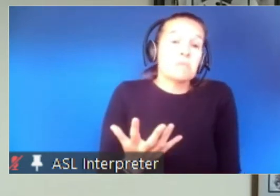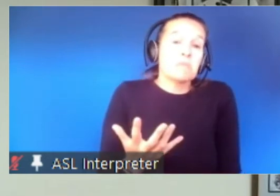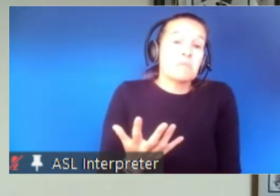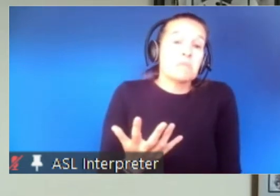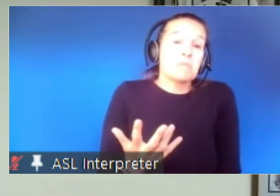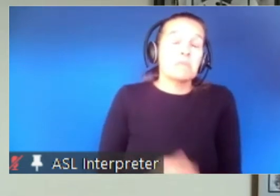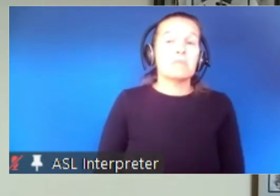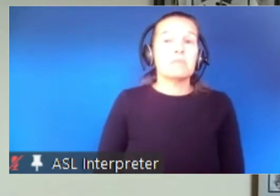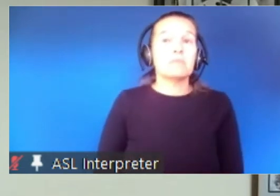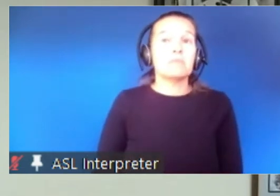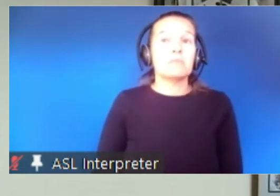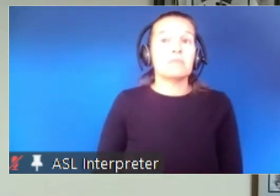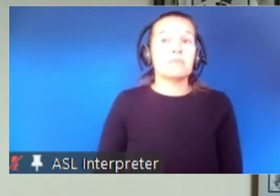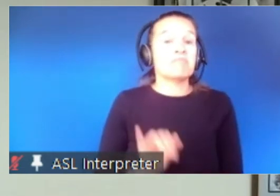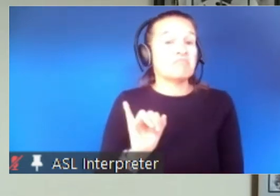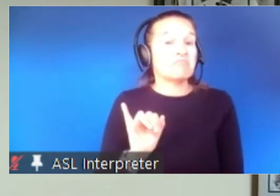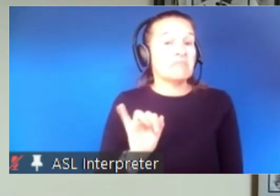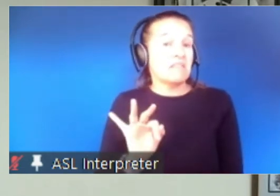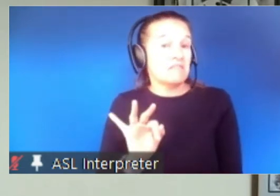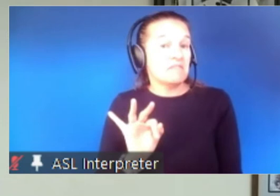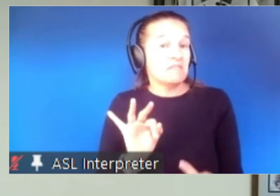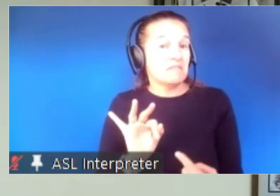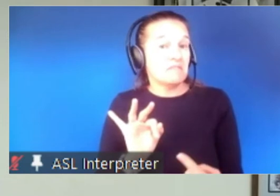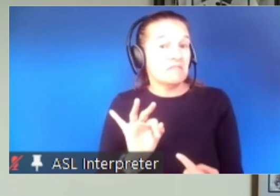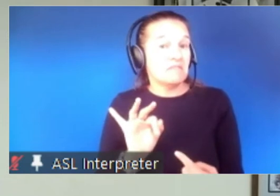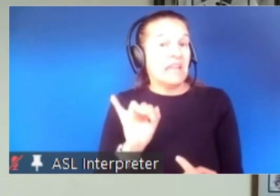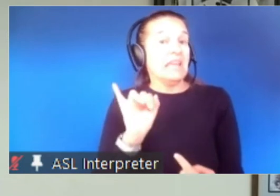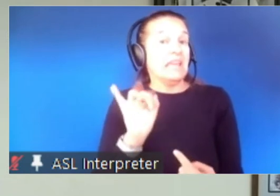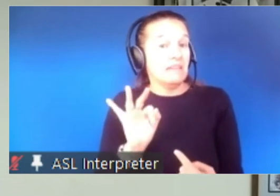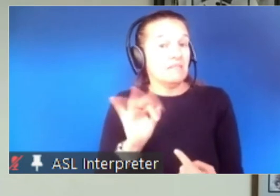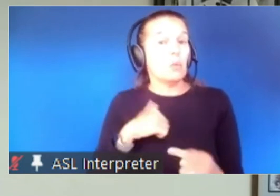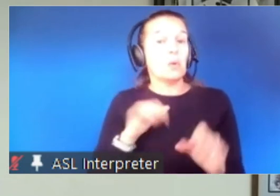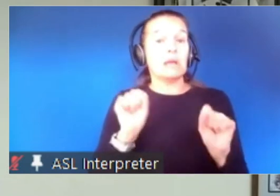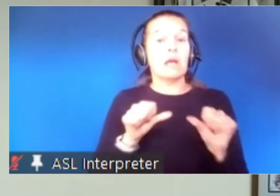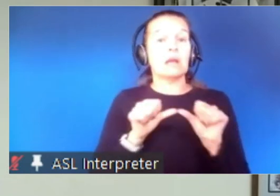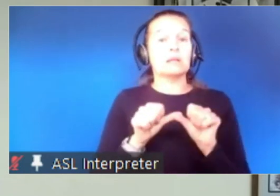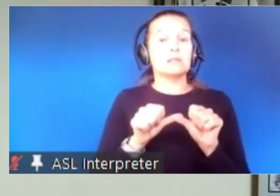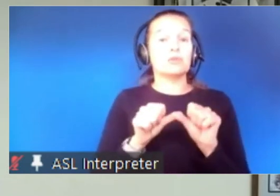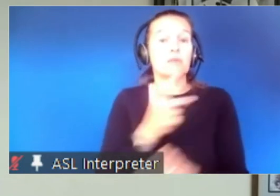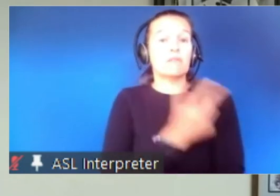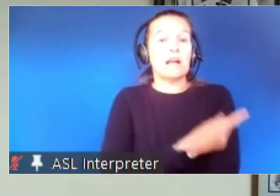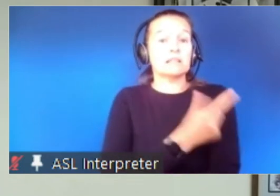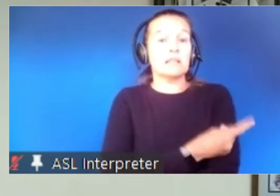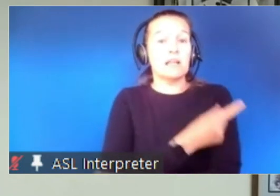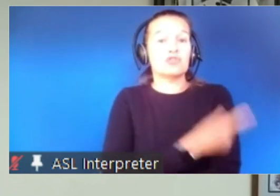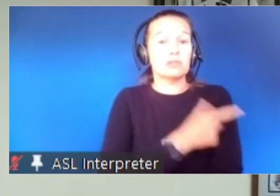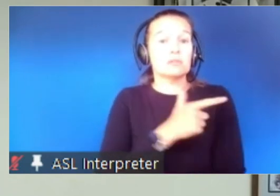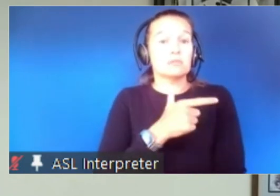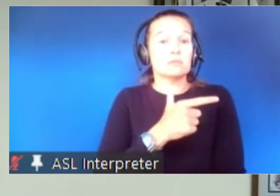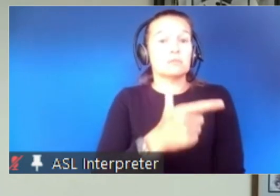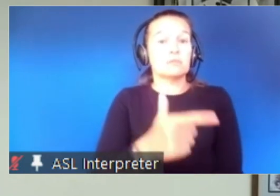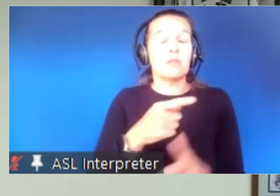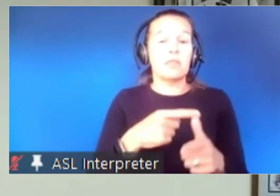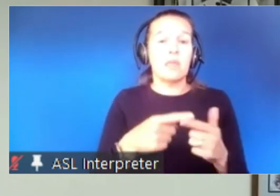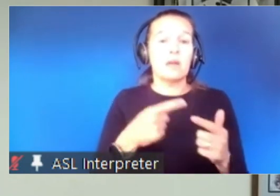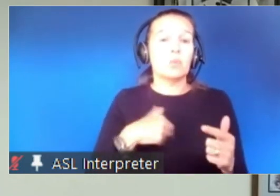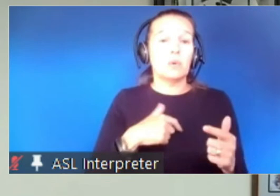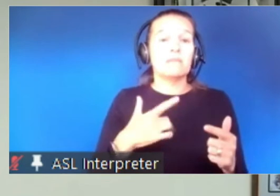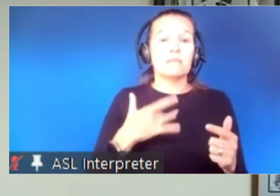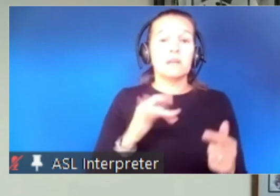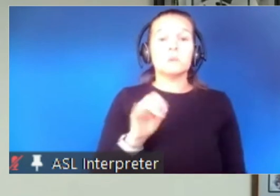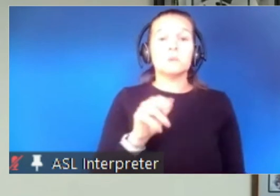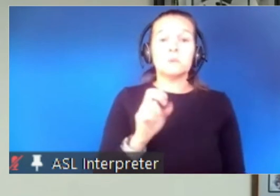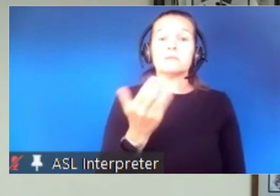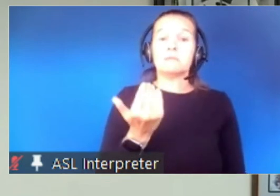that if we can keep continue our vaccination program we can keep up with that june 15th uh